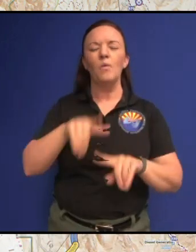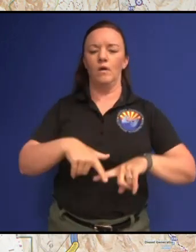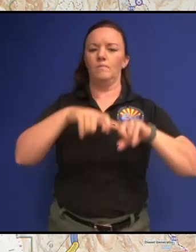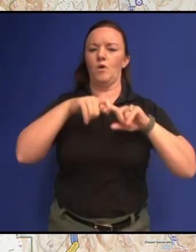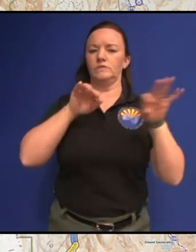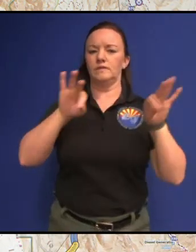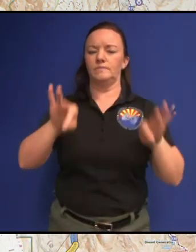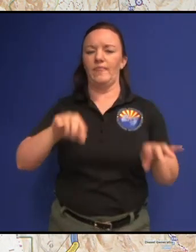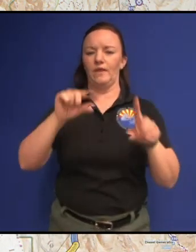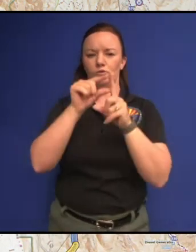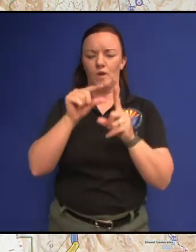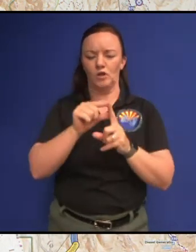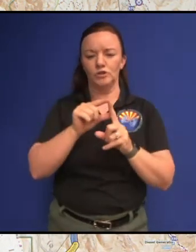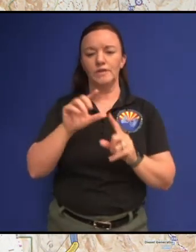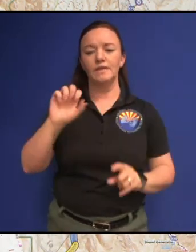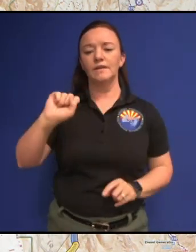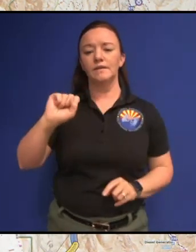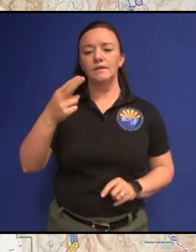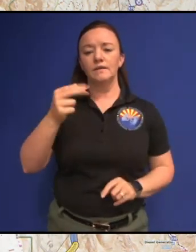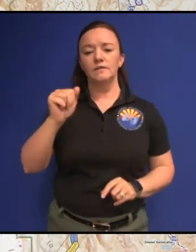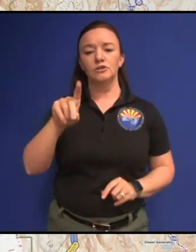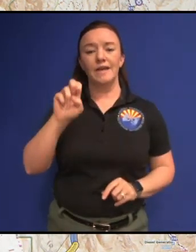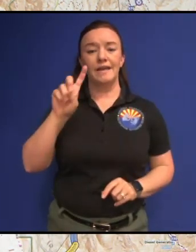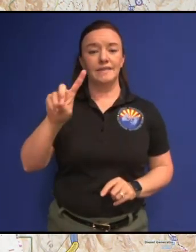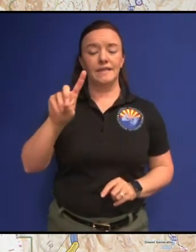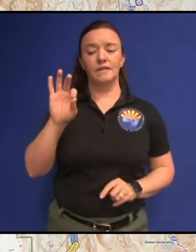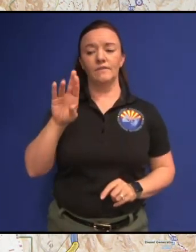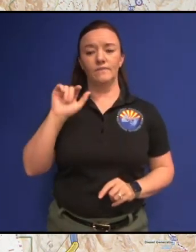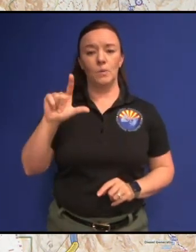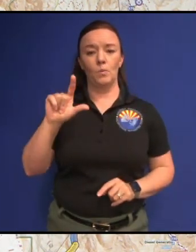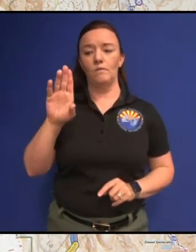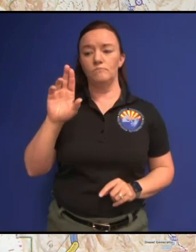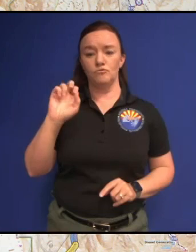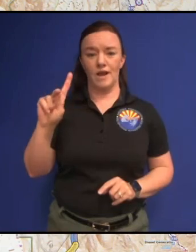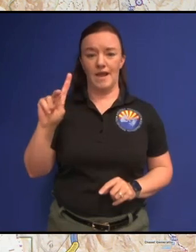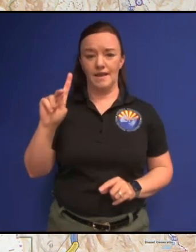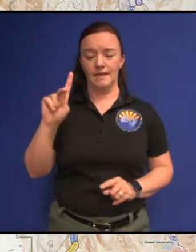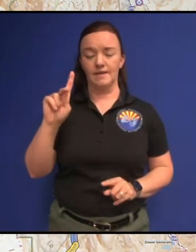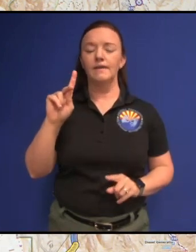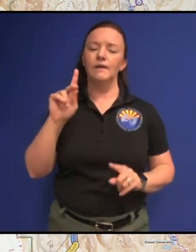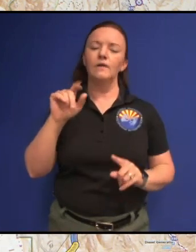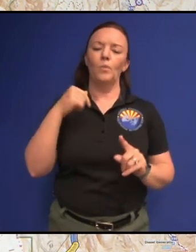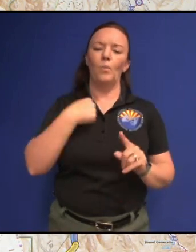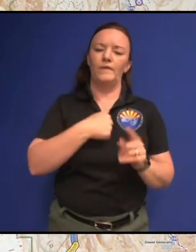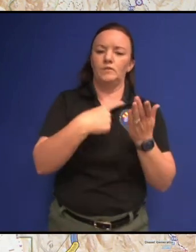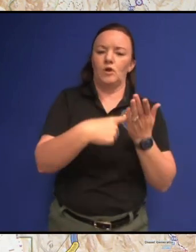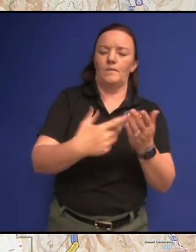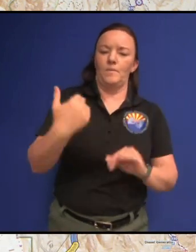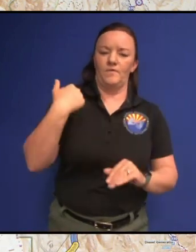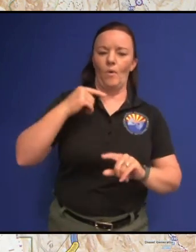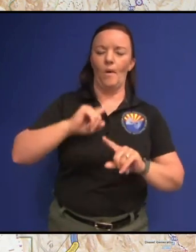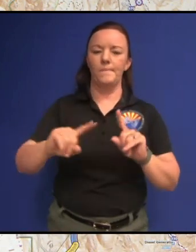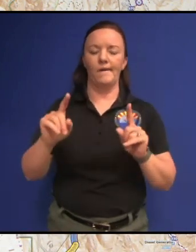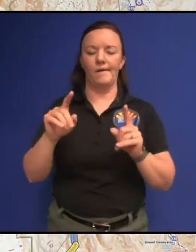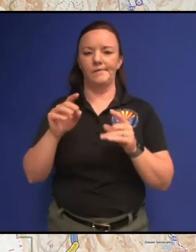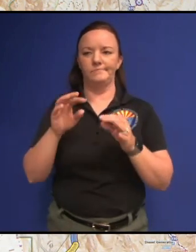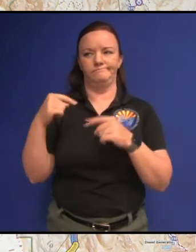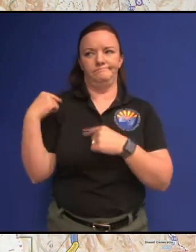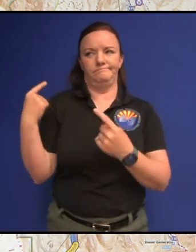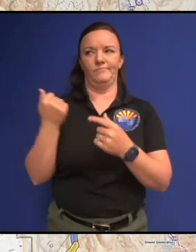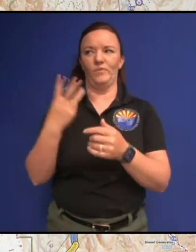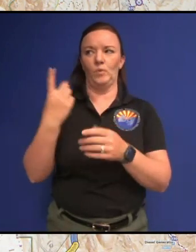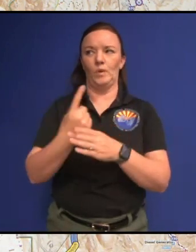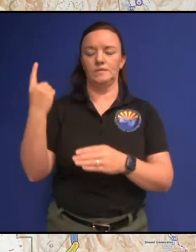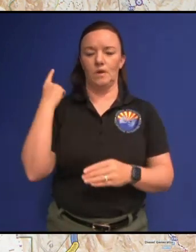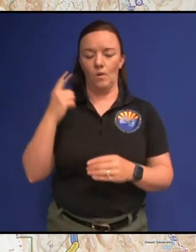break we've we've covered this before but it's been at least a couple weeks probably is where we take and basically make a